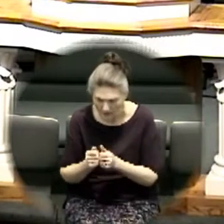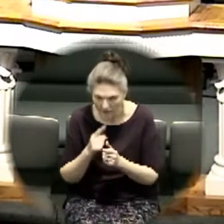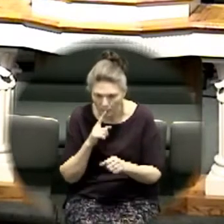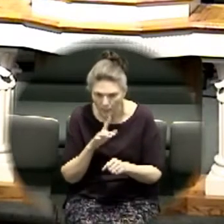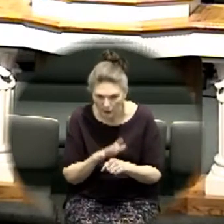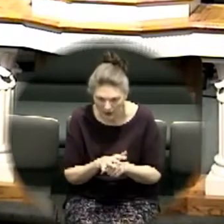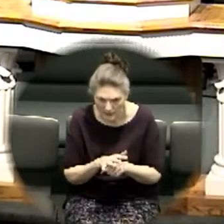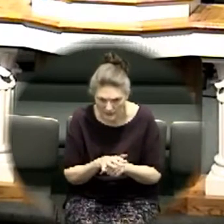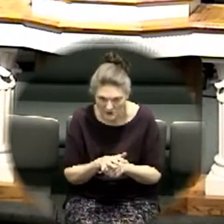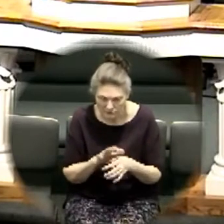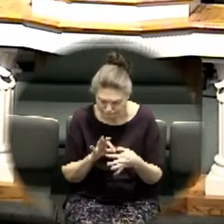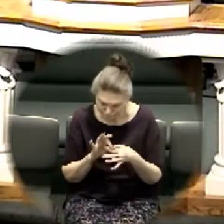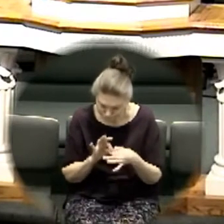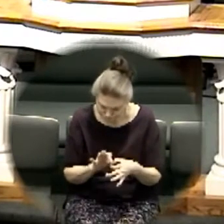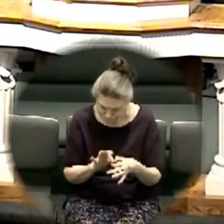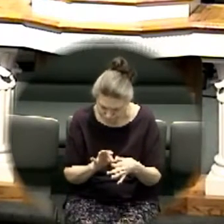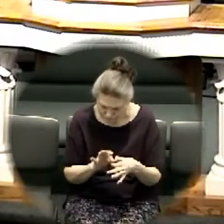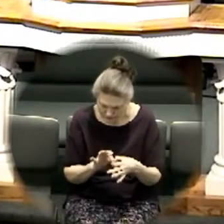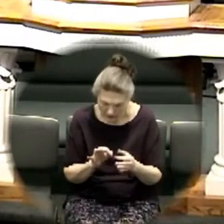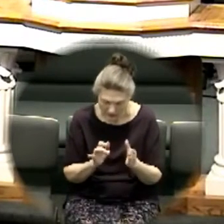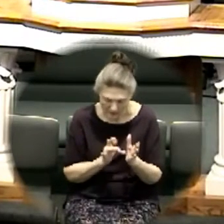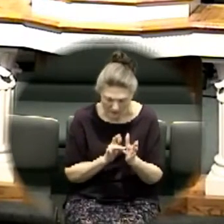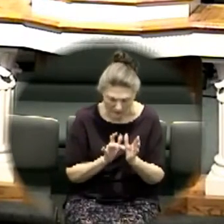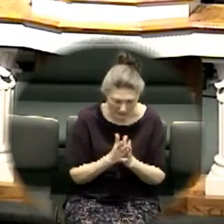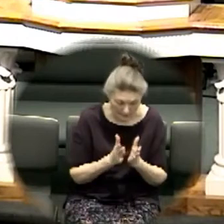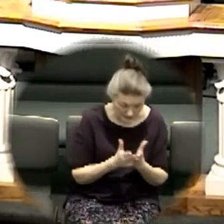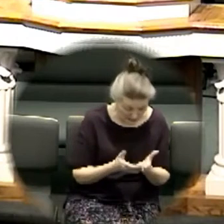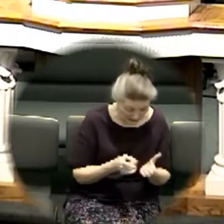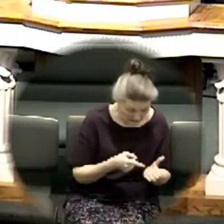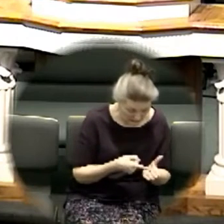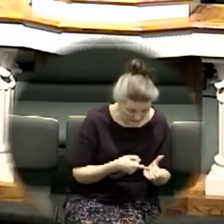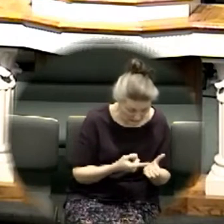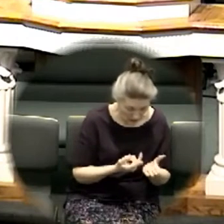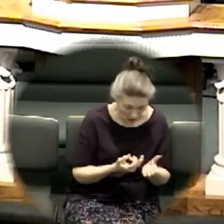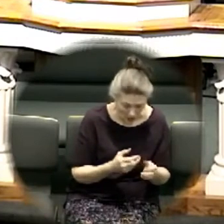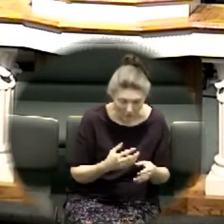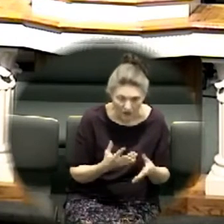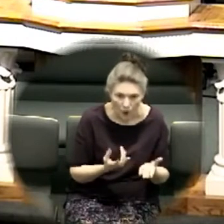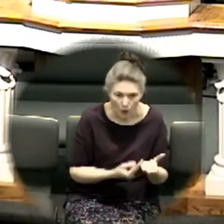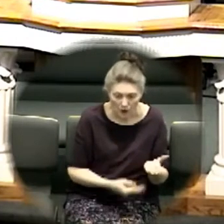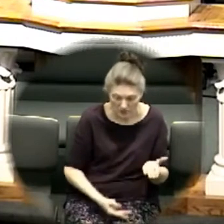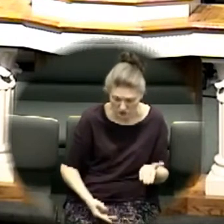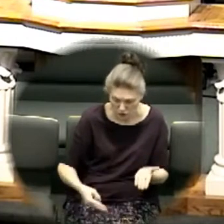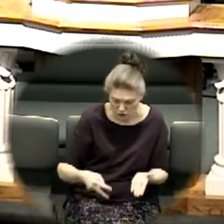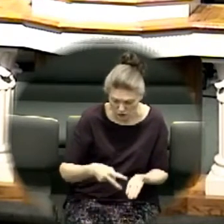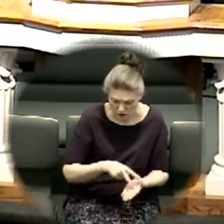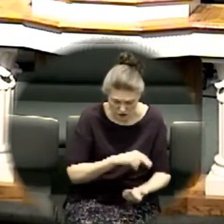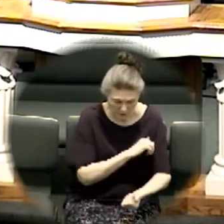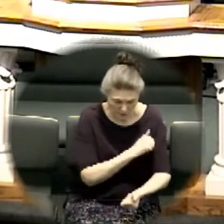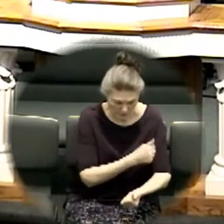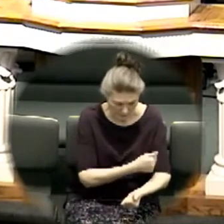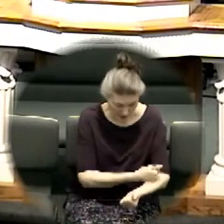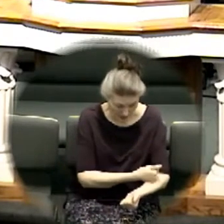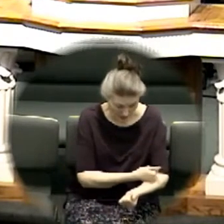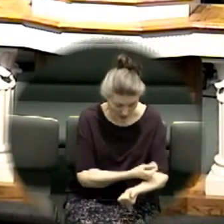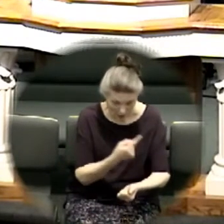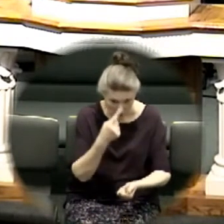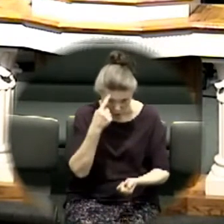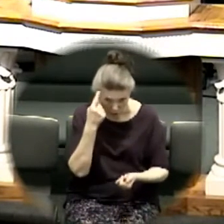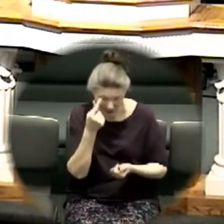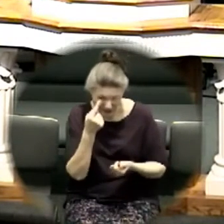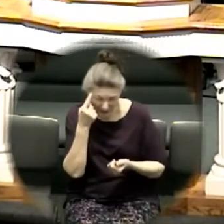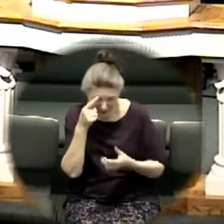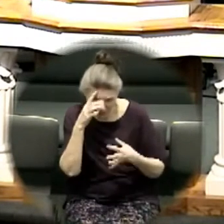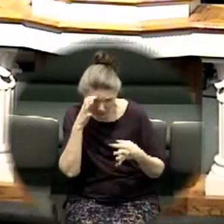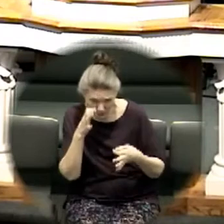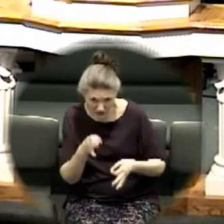the Bible calls it the resurrection power it's power you shall receive power after that the Holy Ghost